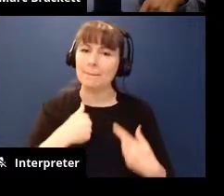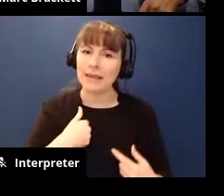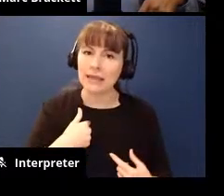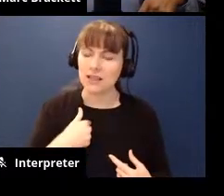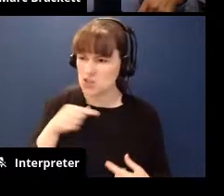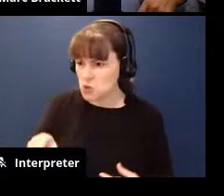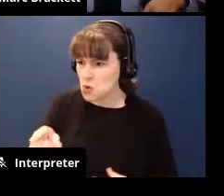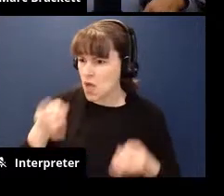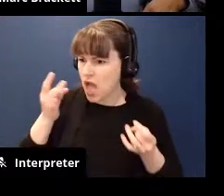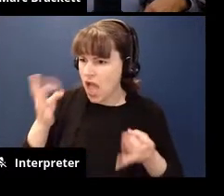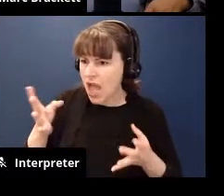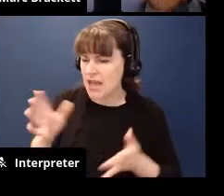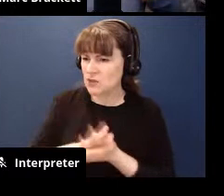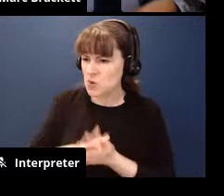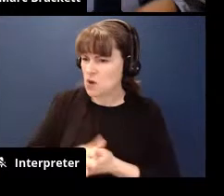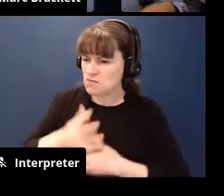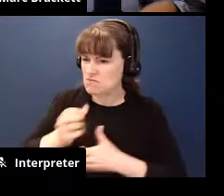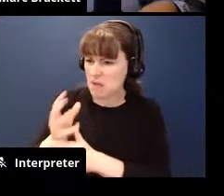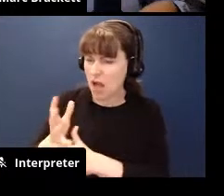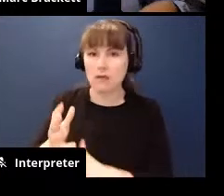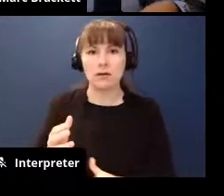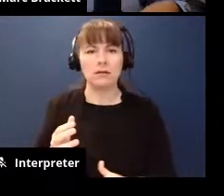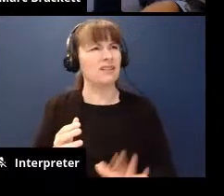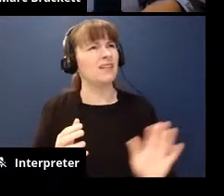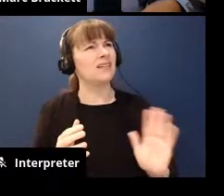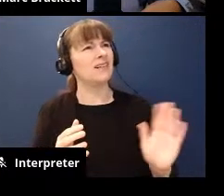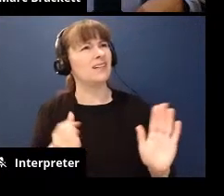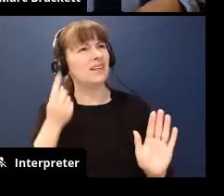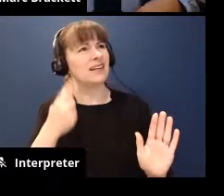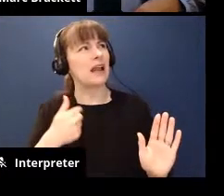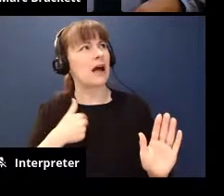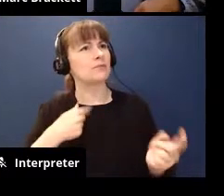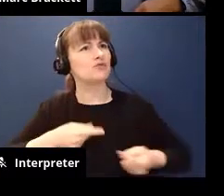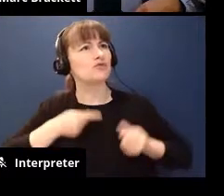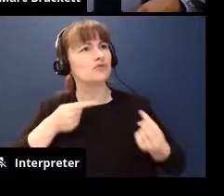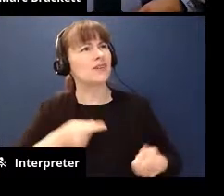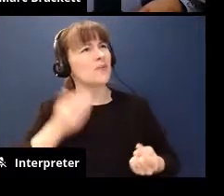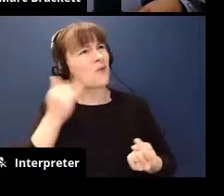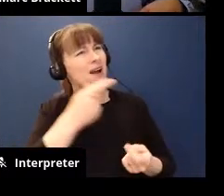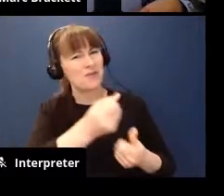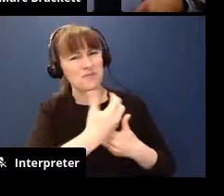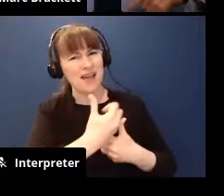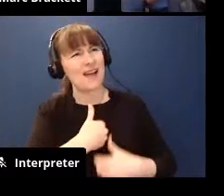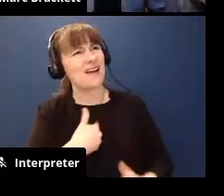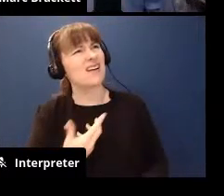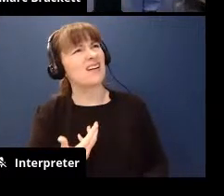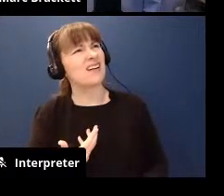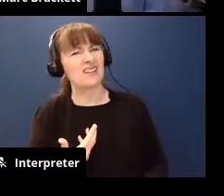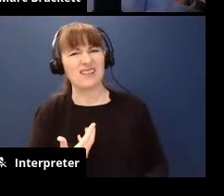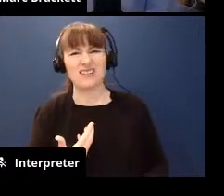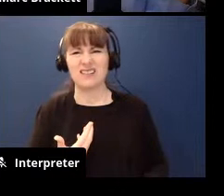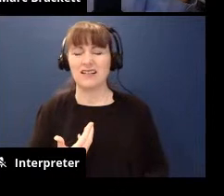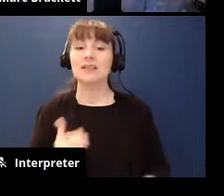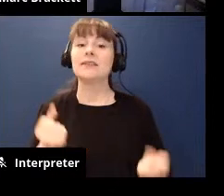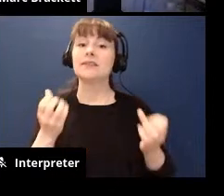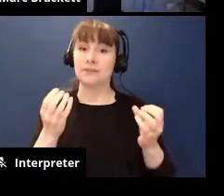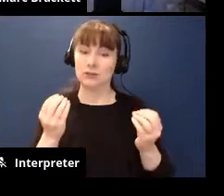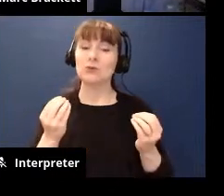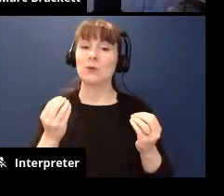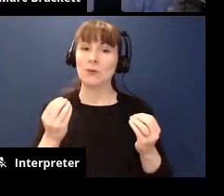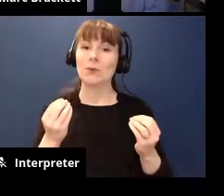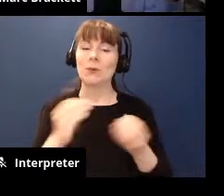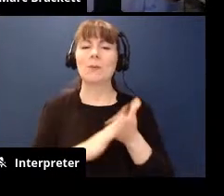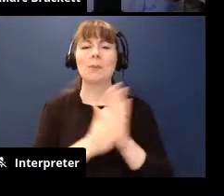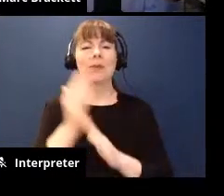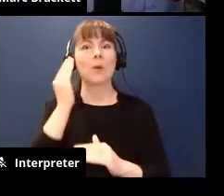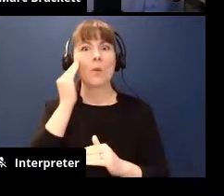i'm like wait a minute like i'm the one who's not having a good like why are you mad at me so like be